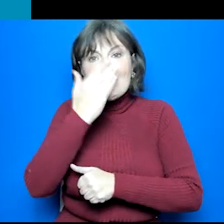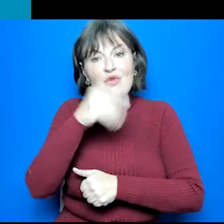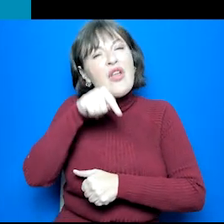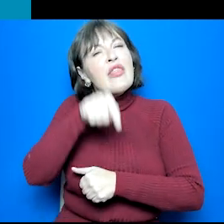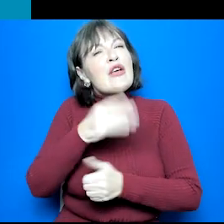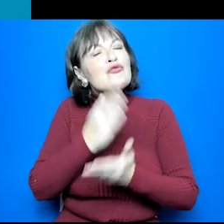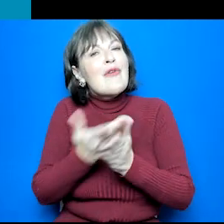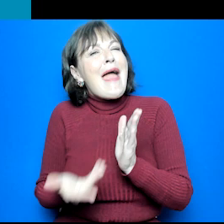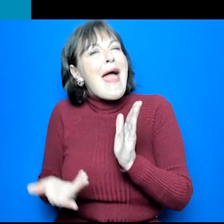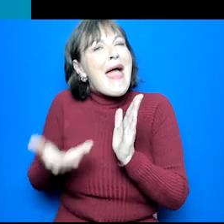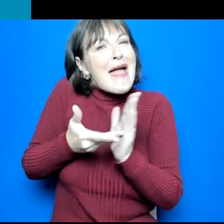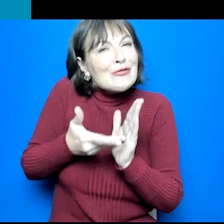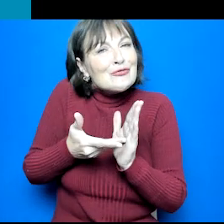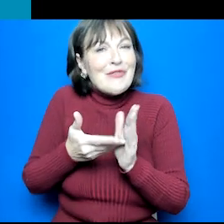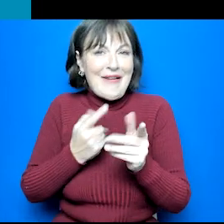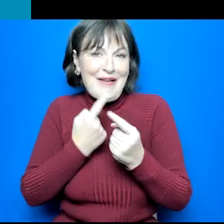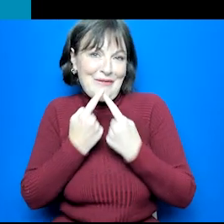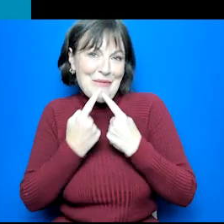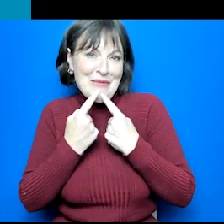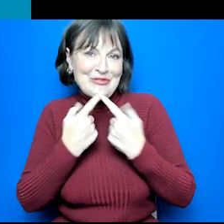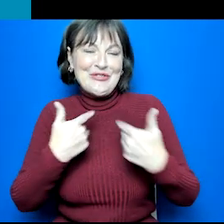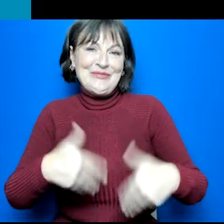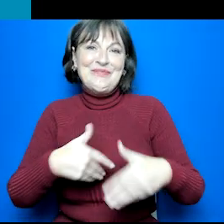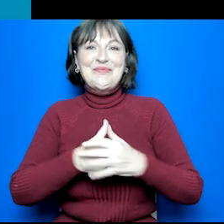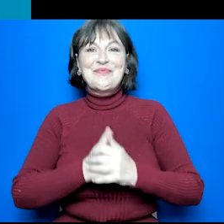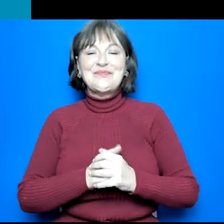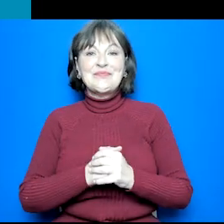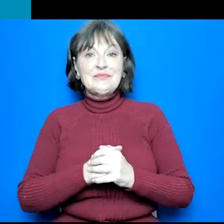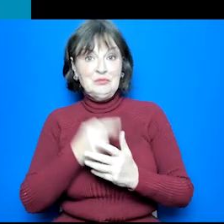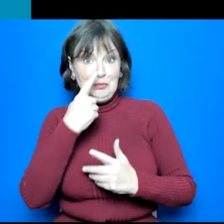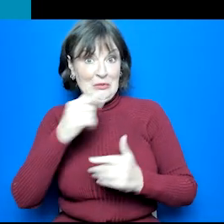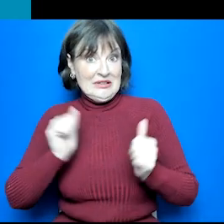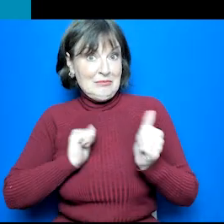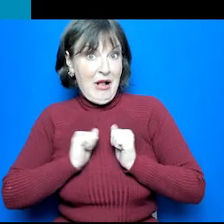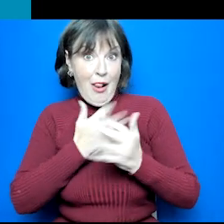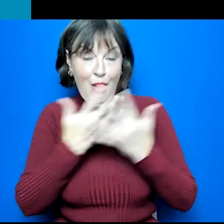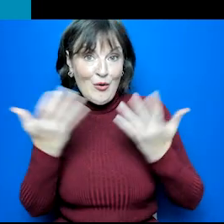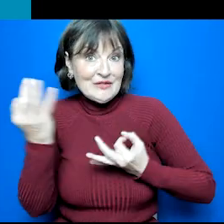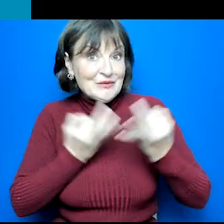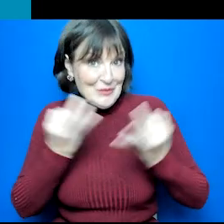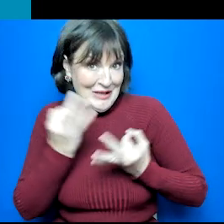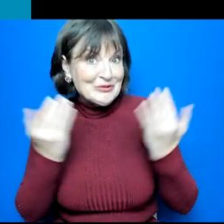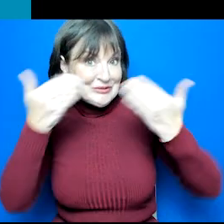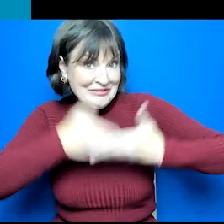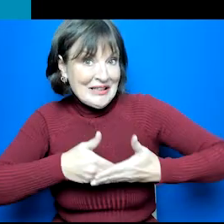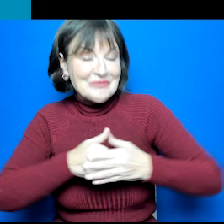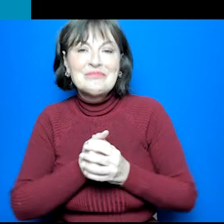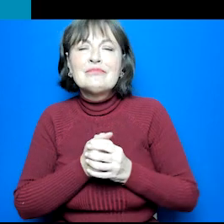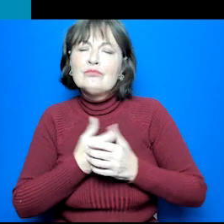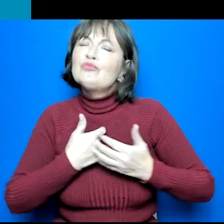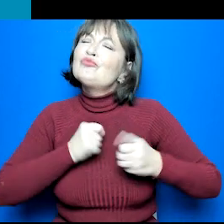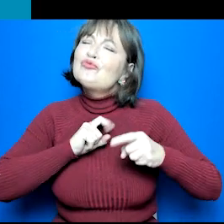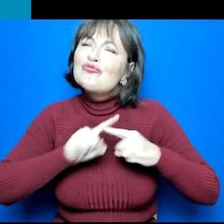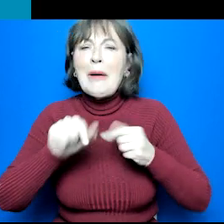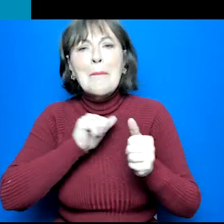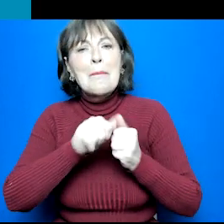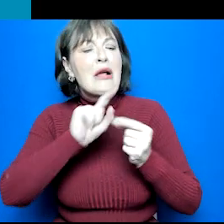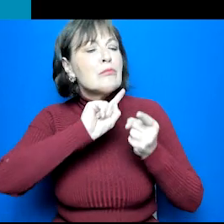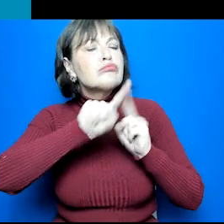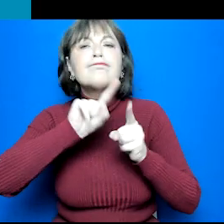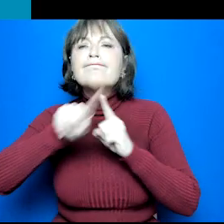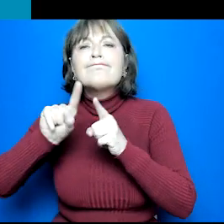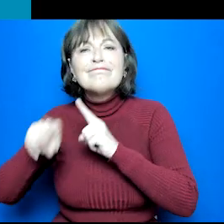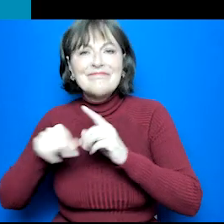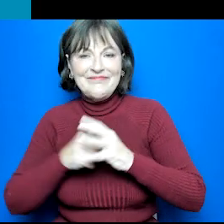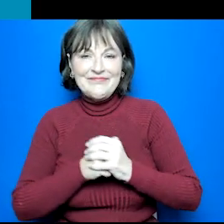advice to support you through this process. We're expecting lots of questions to come in tonight, and we'll try to answer as many as